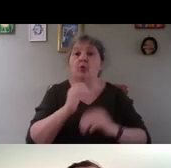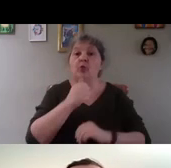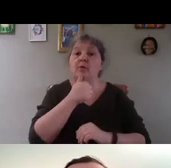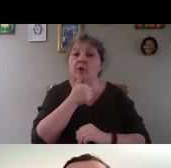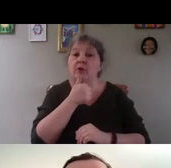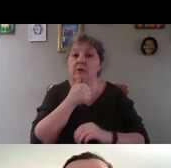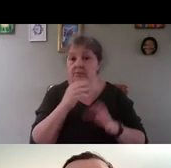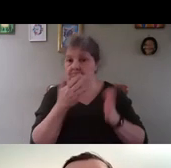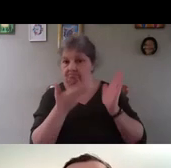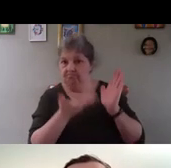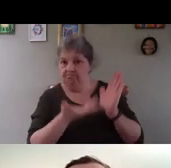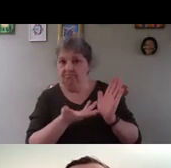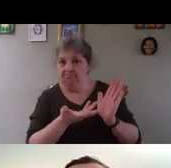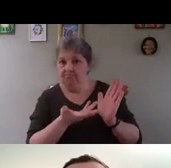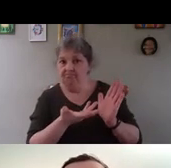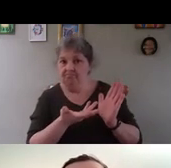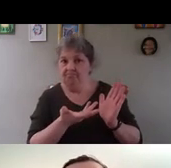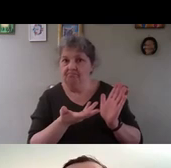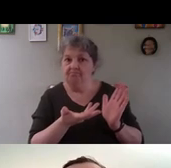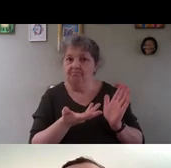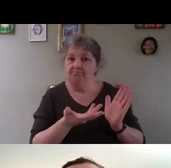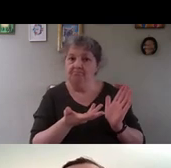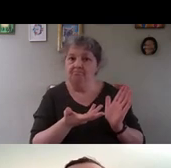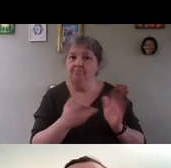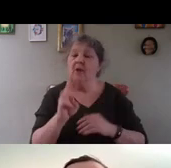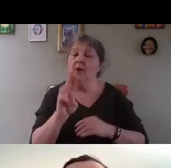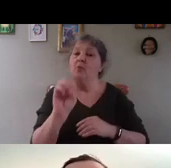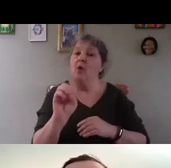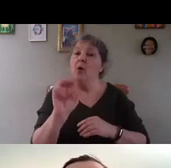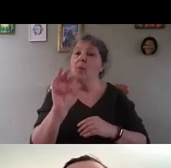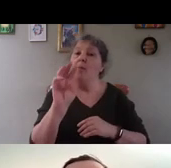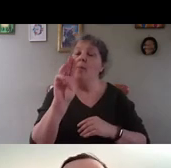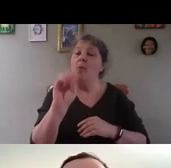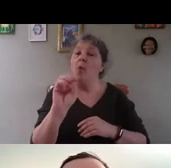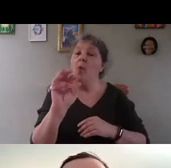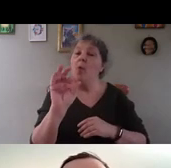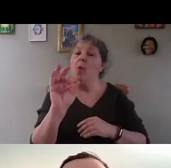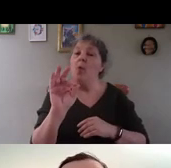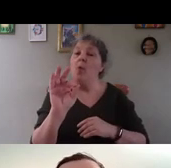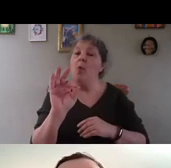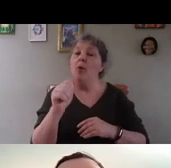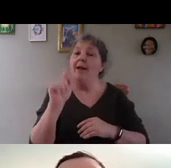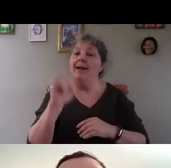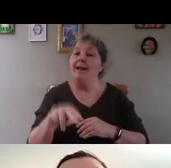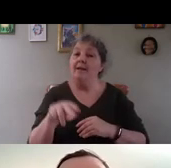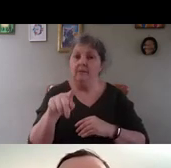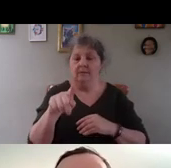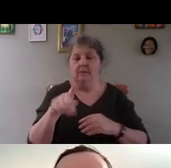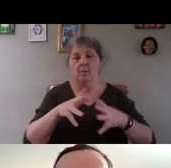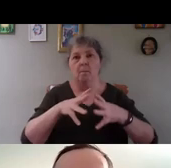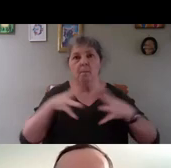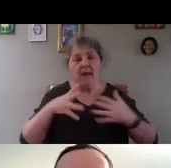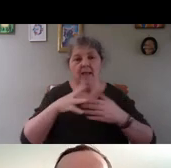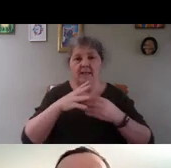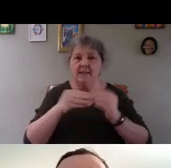how to build a propagator. It's one of the best investments you will